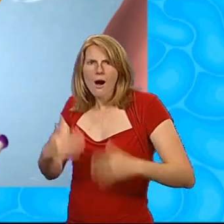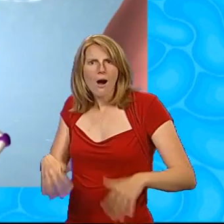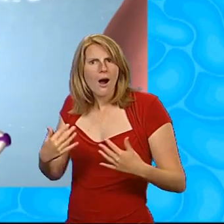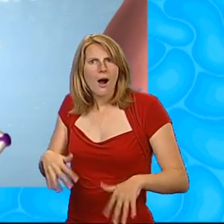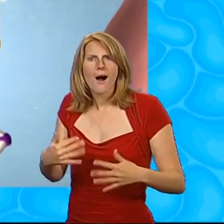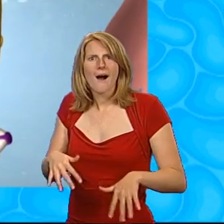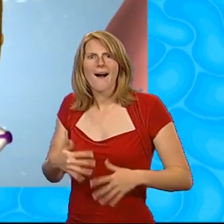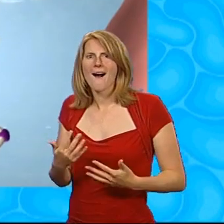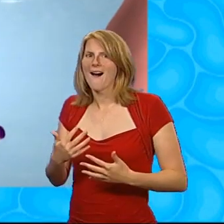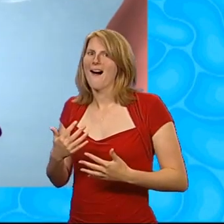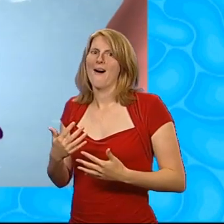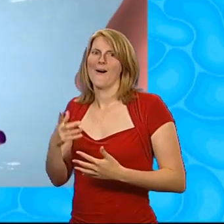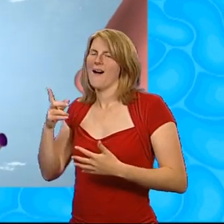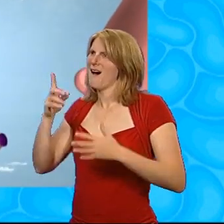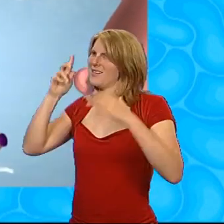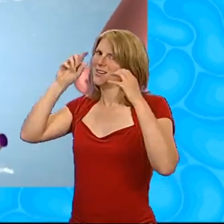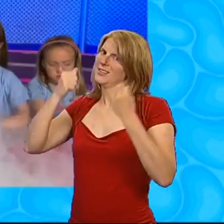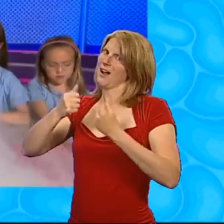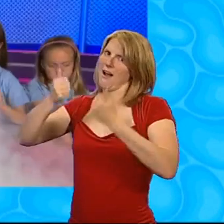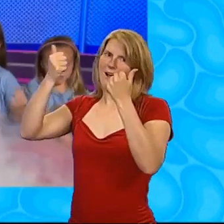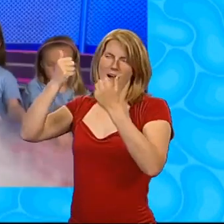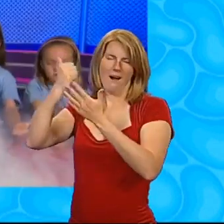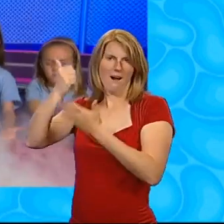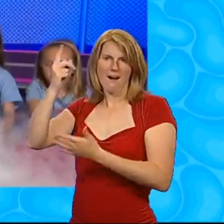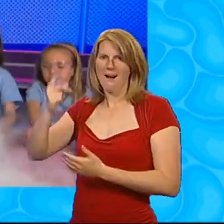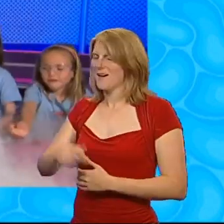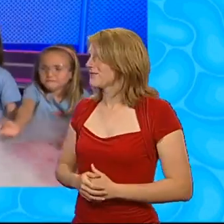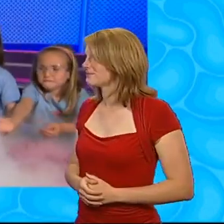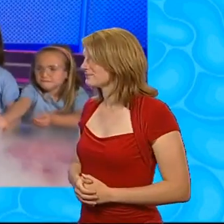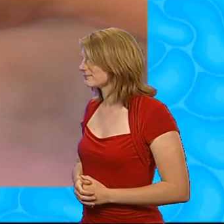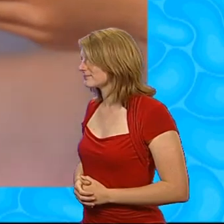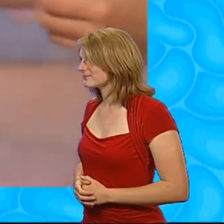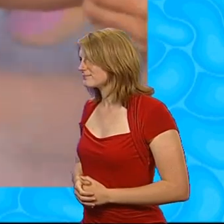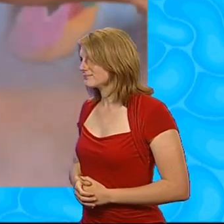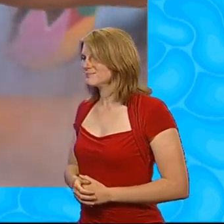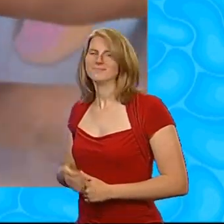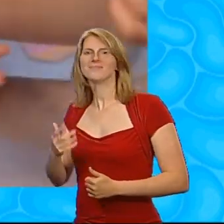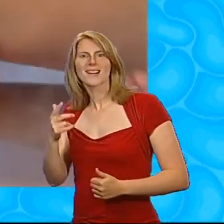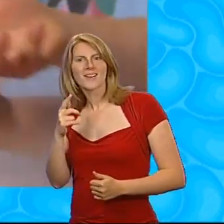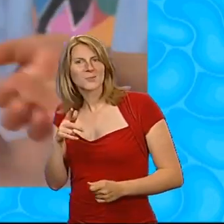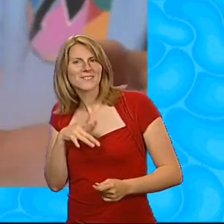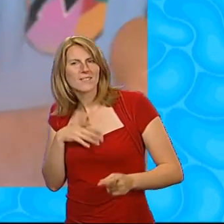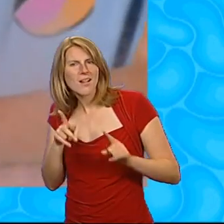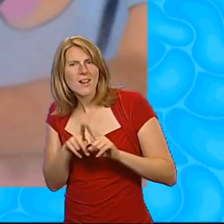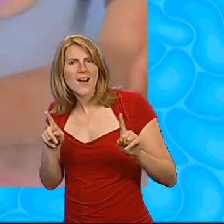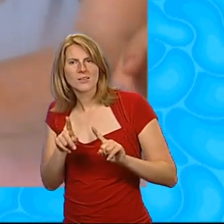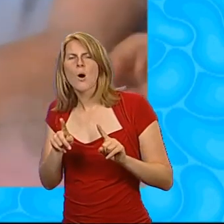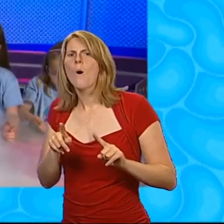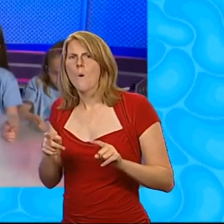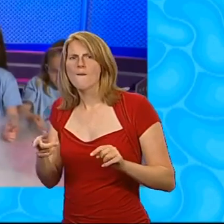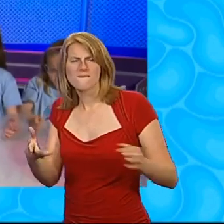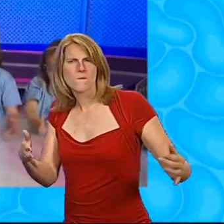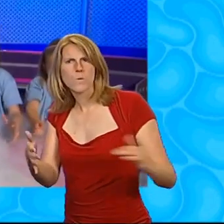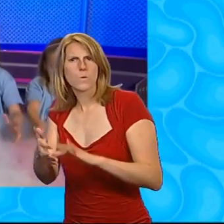go, Nina. You're the cloud queen. Oh! Oh, it's fantastic! So what does it feel like, Alice?